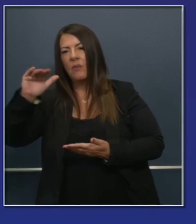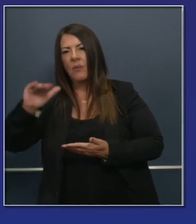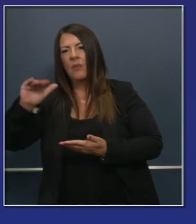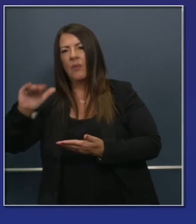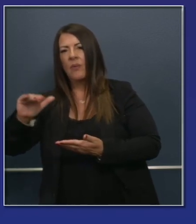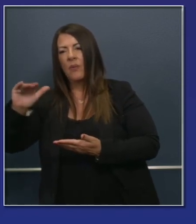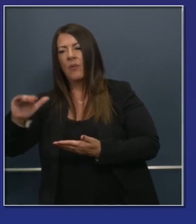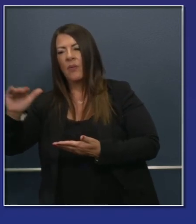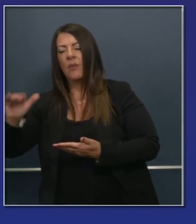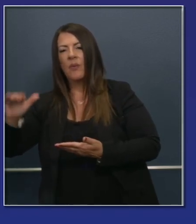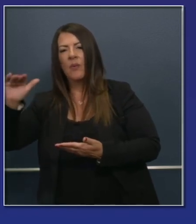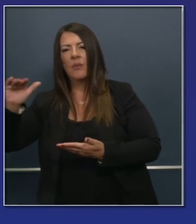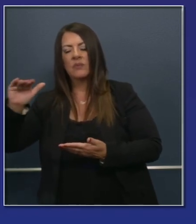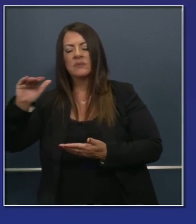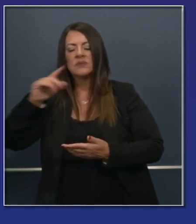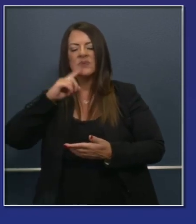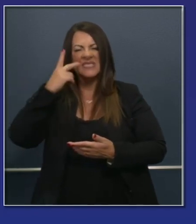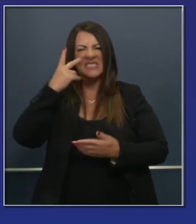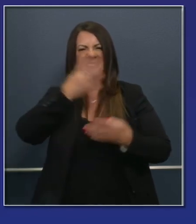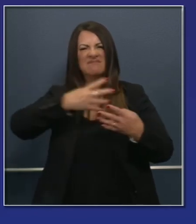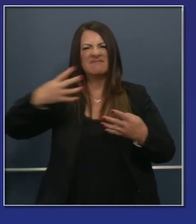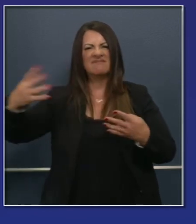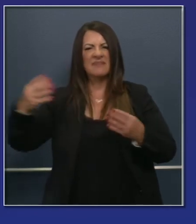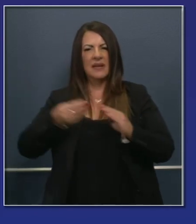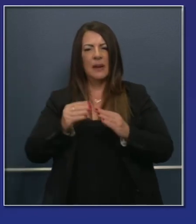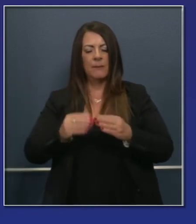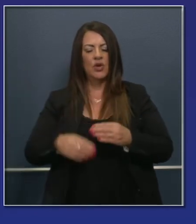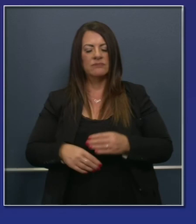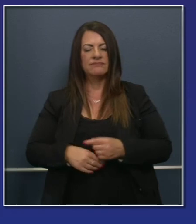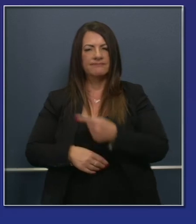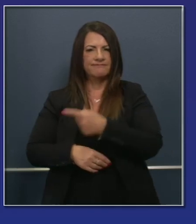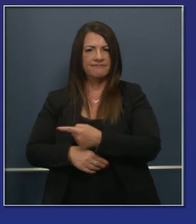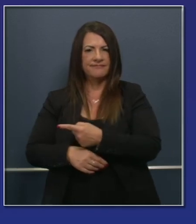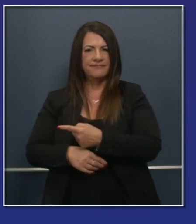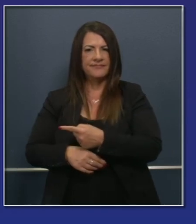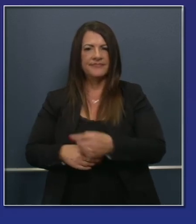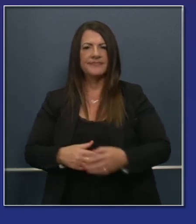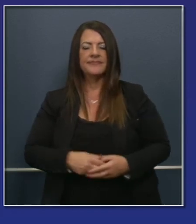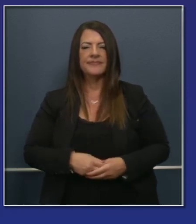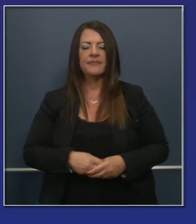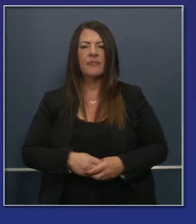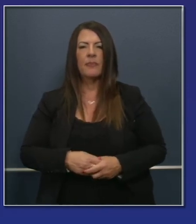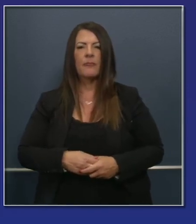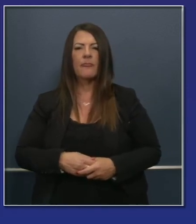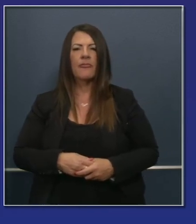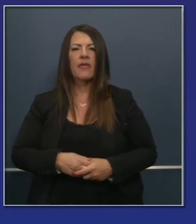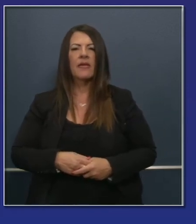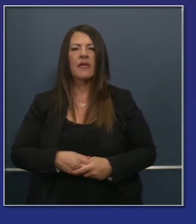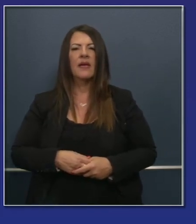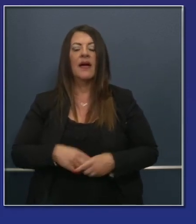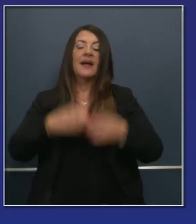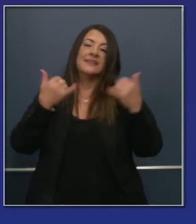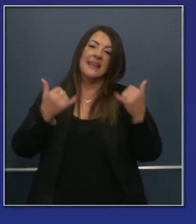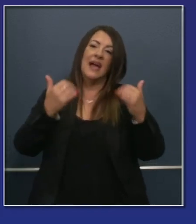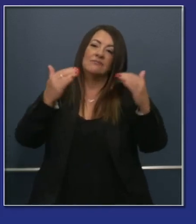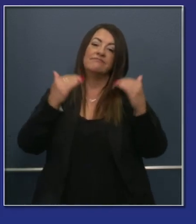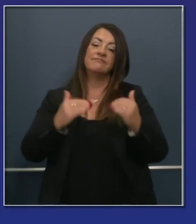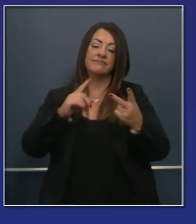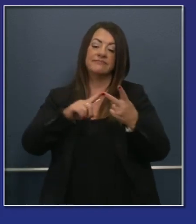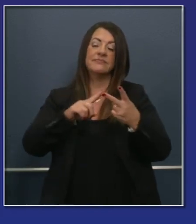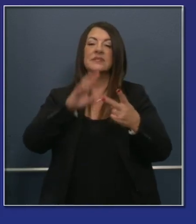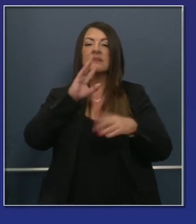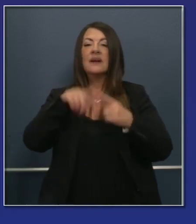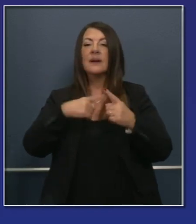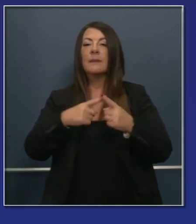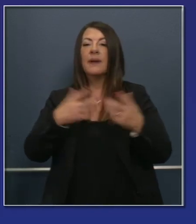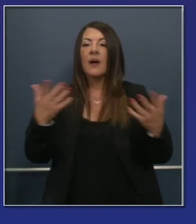around a little bit in the last seven or so days. Not surprisingly, and in accordance with trends that we